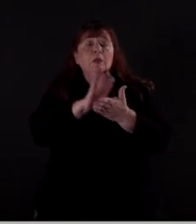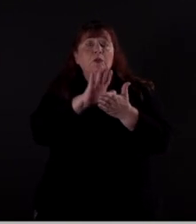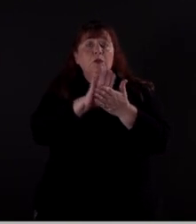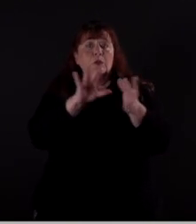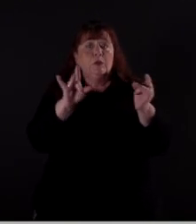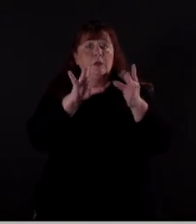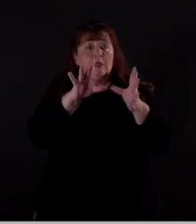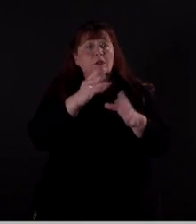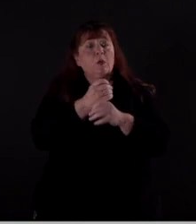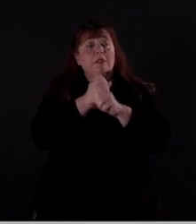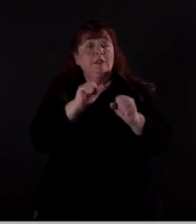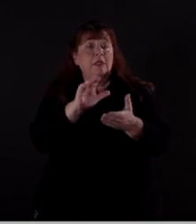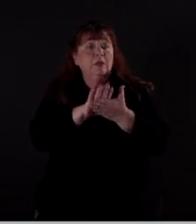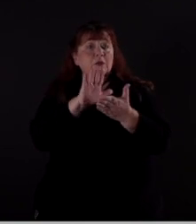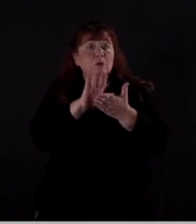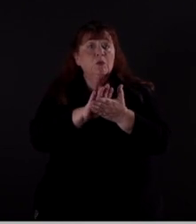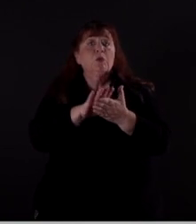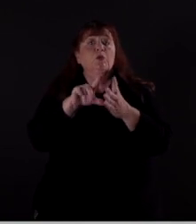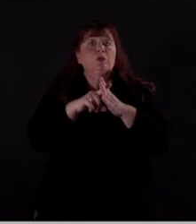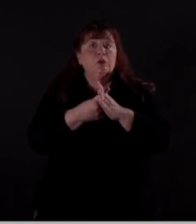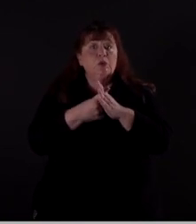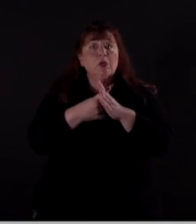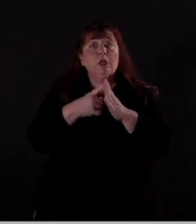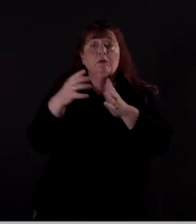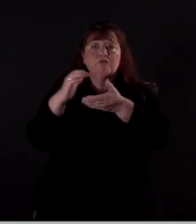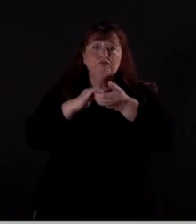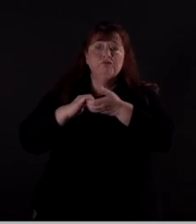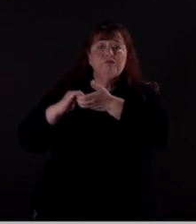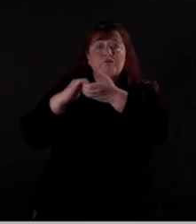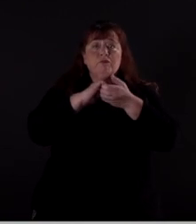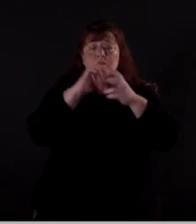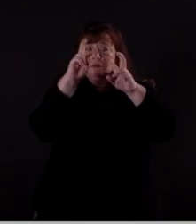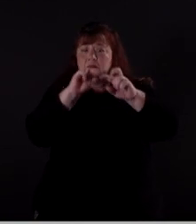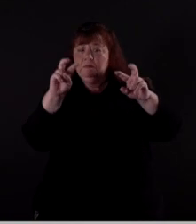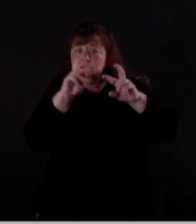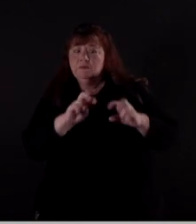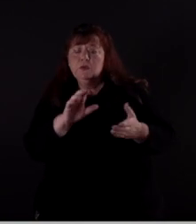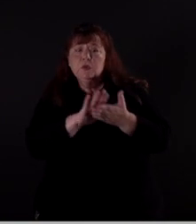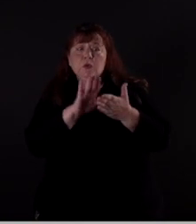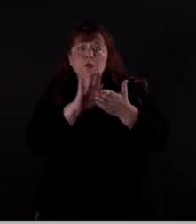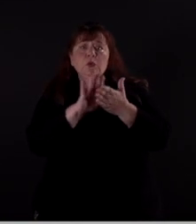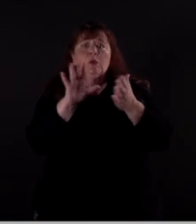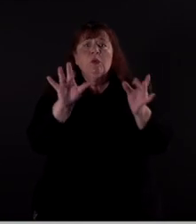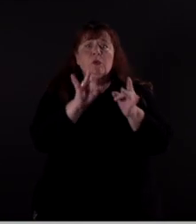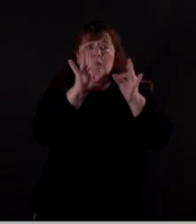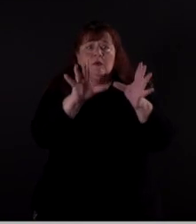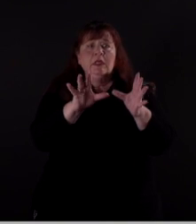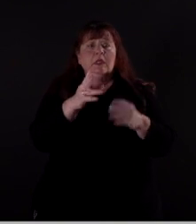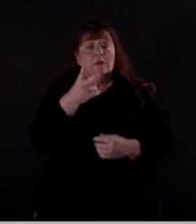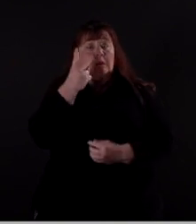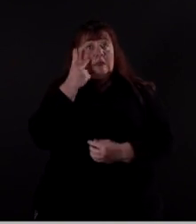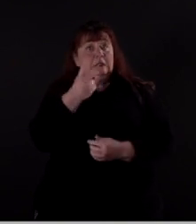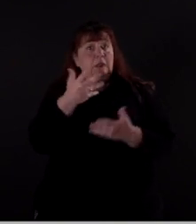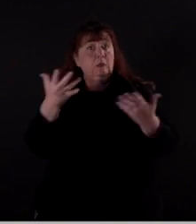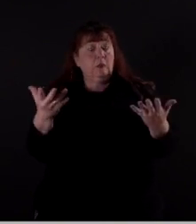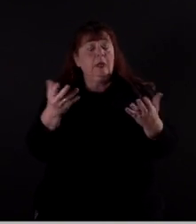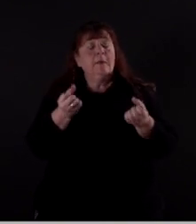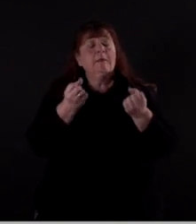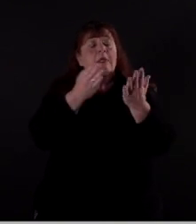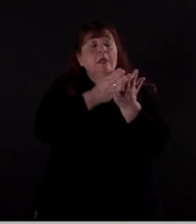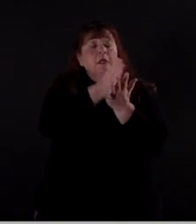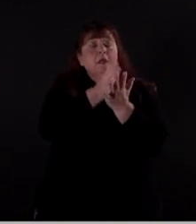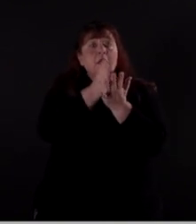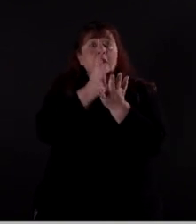how the Safe School Initiative came about. It was a collaboration to examine school violence. And one of the things that we see is there are many aspects